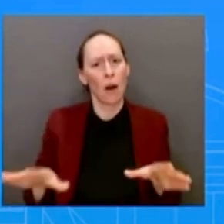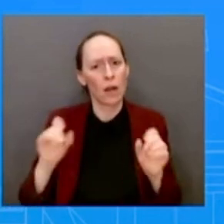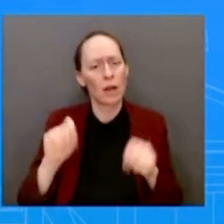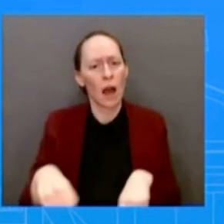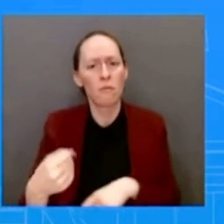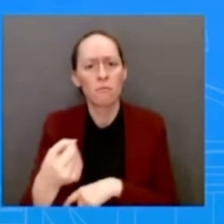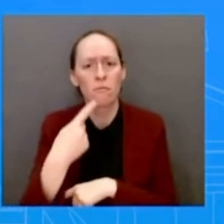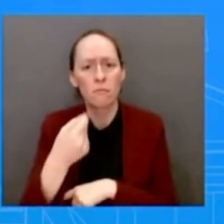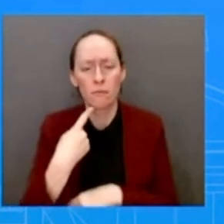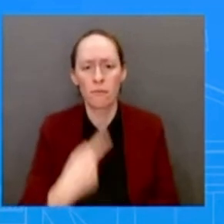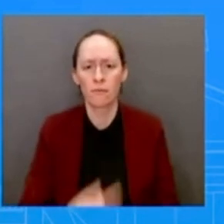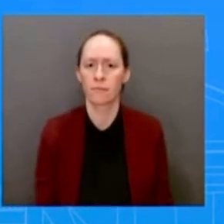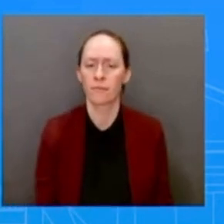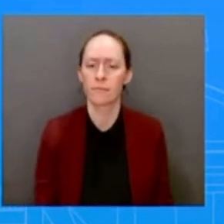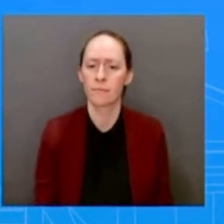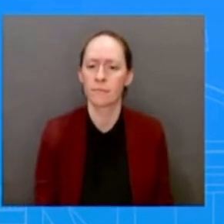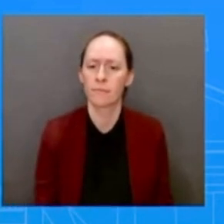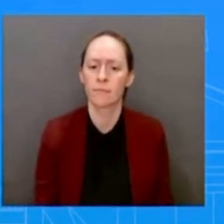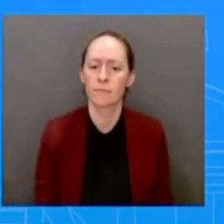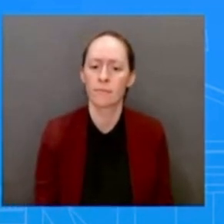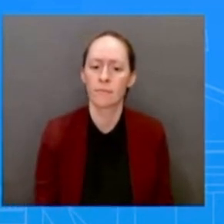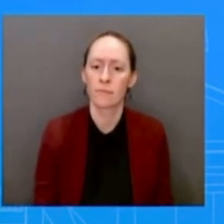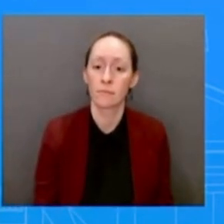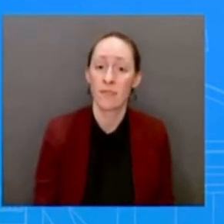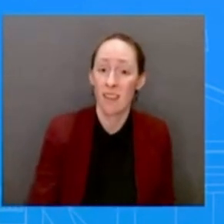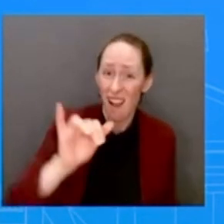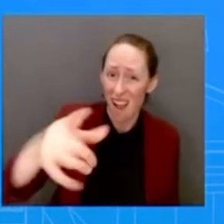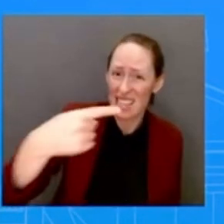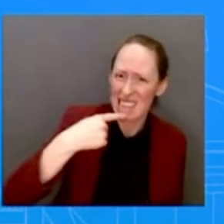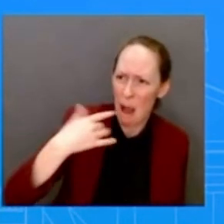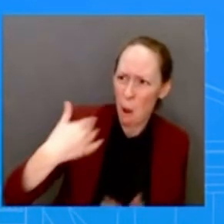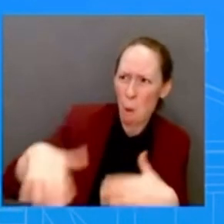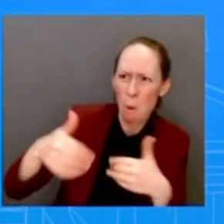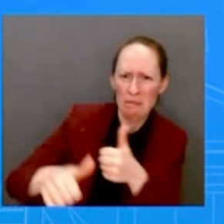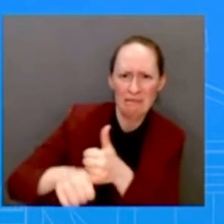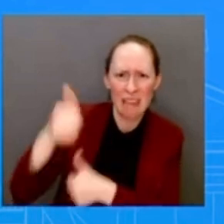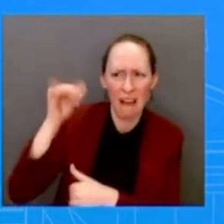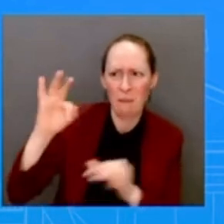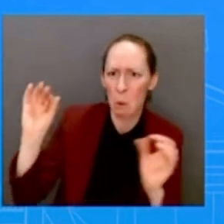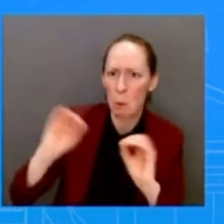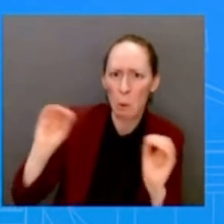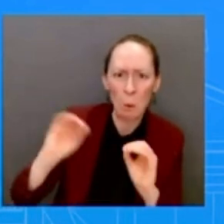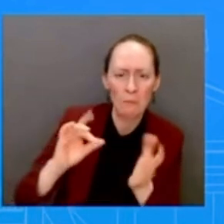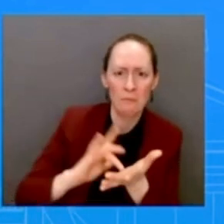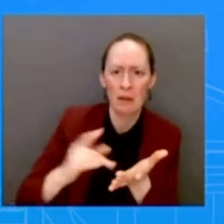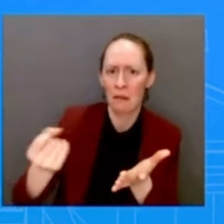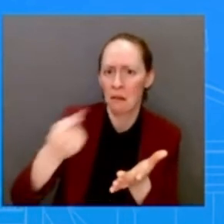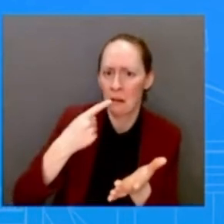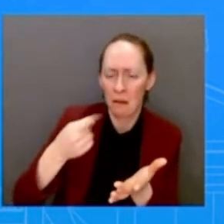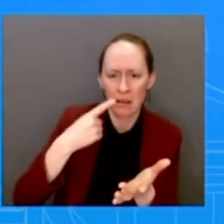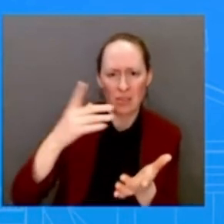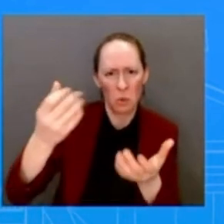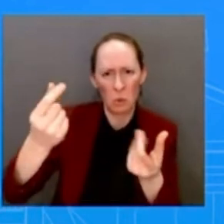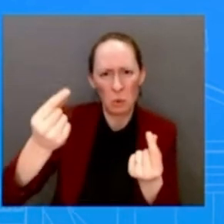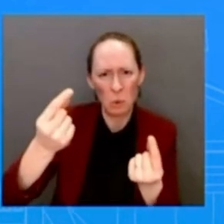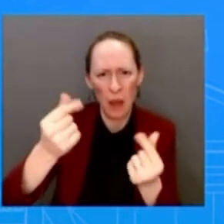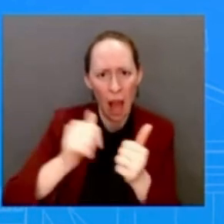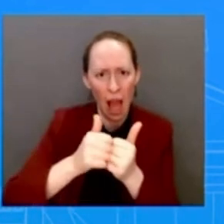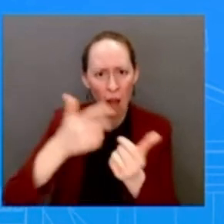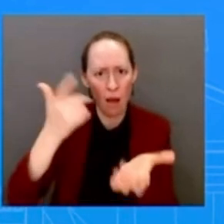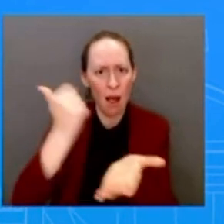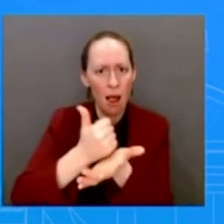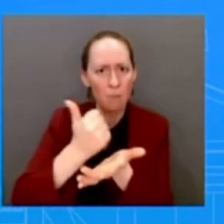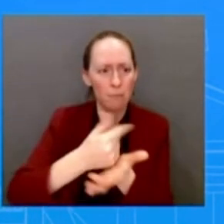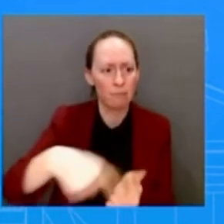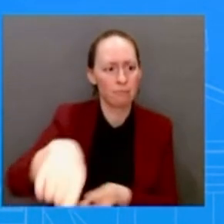mechanisms that you see for continuing to provide access in those cases? Has the White House been in touch or the administration been in touch with Walgreens? I mean,